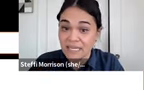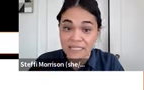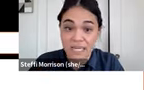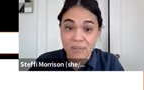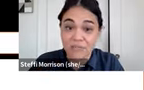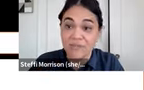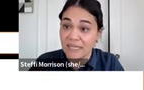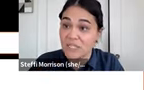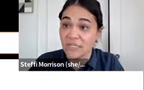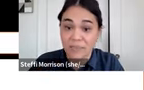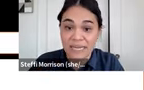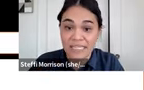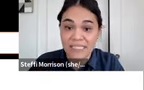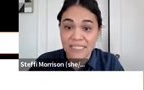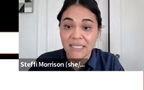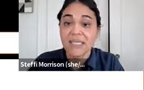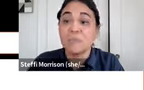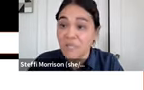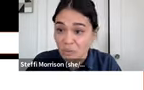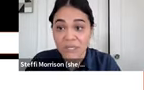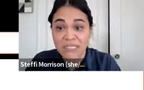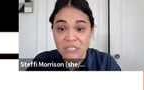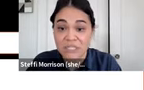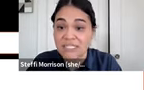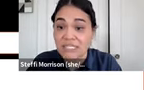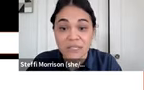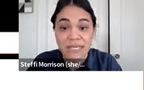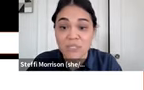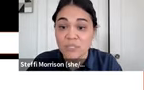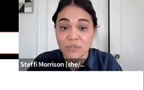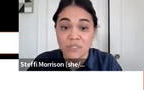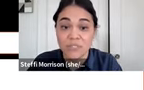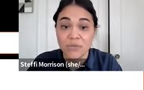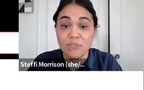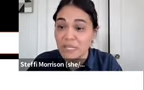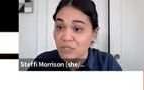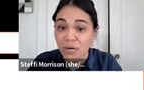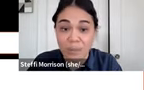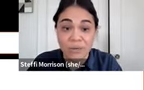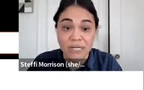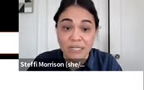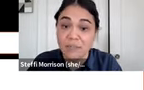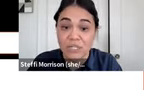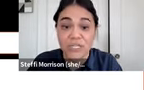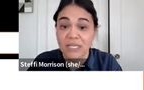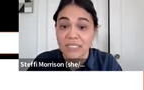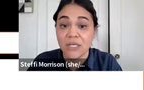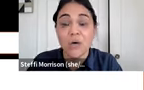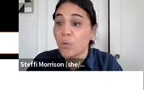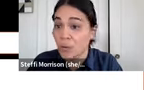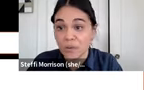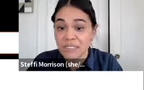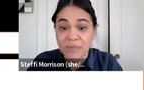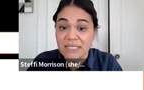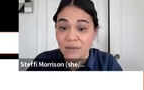offset some of the financial impacts, many organizations still had to resort to major operating budget cuts